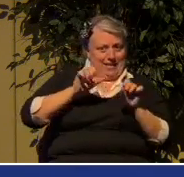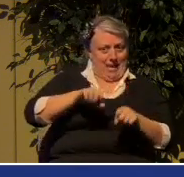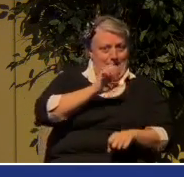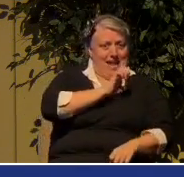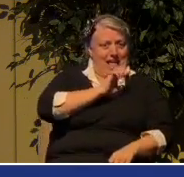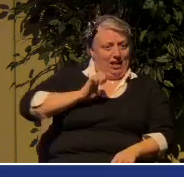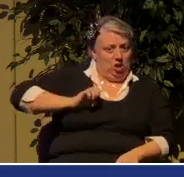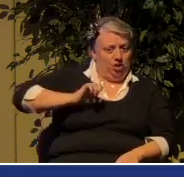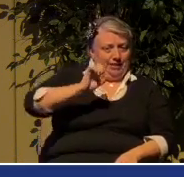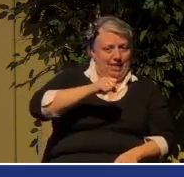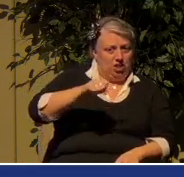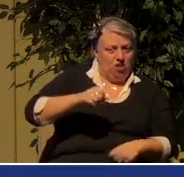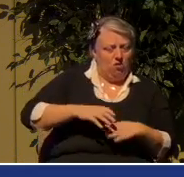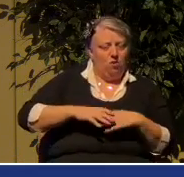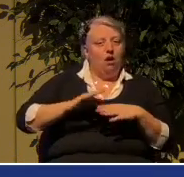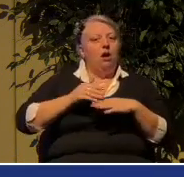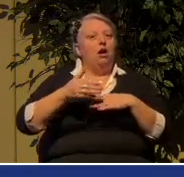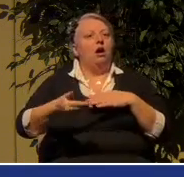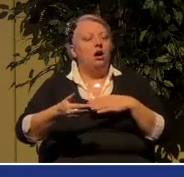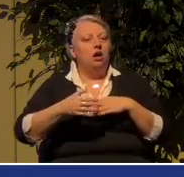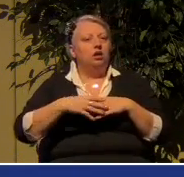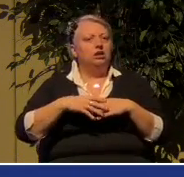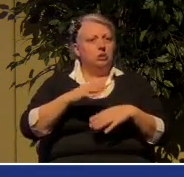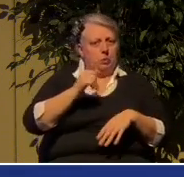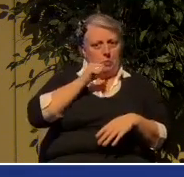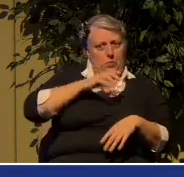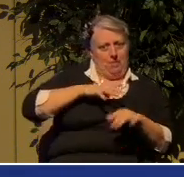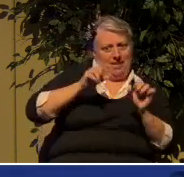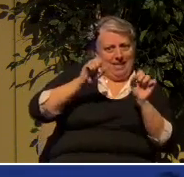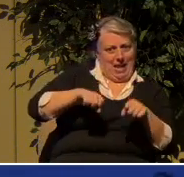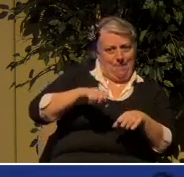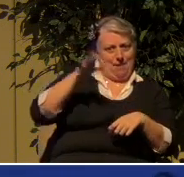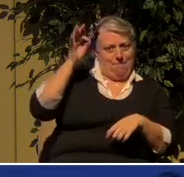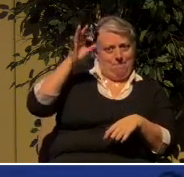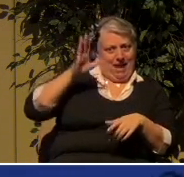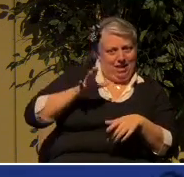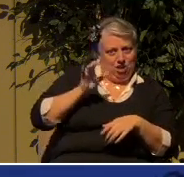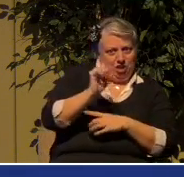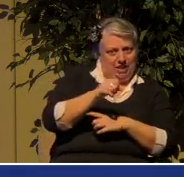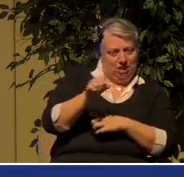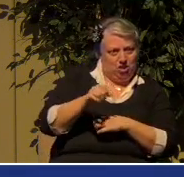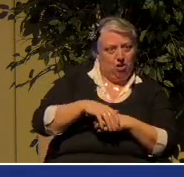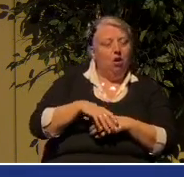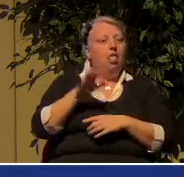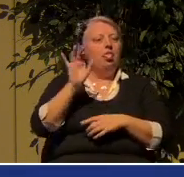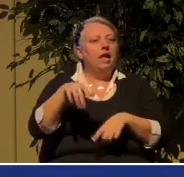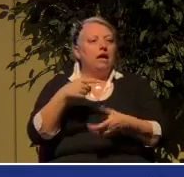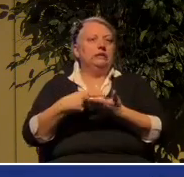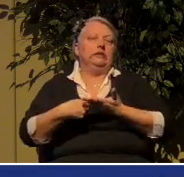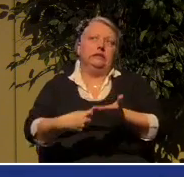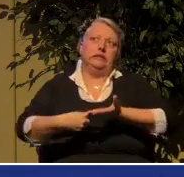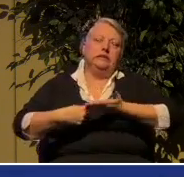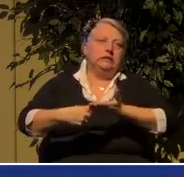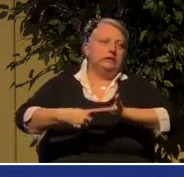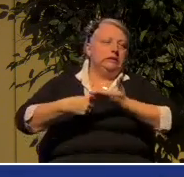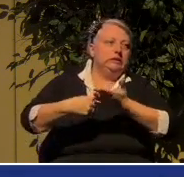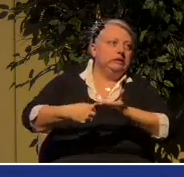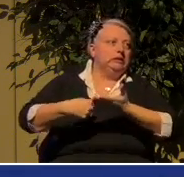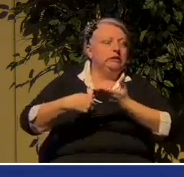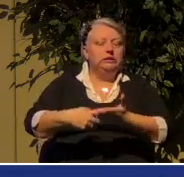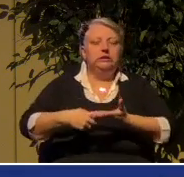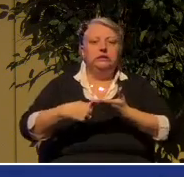Then the question was, should women be allowed to serve as pastors? That debate raged,